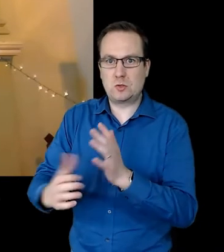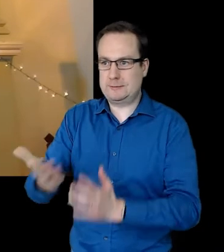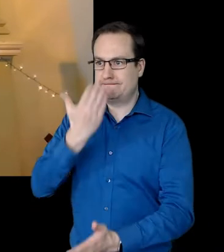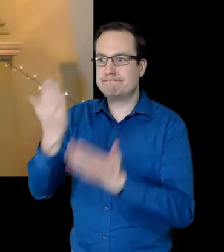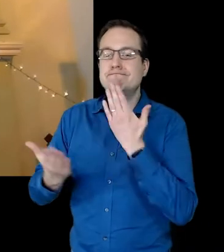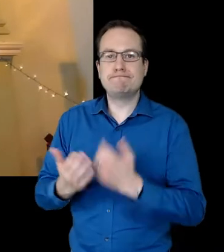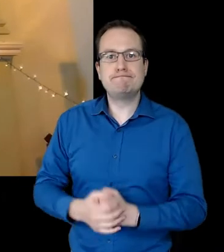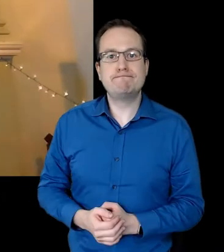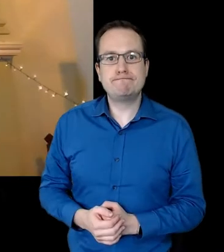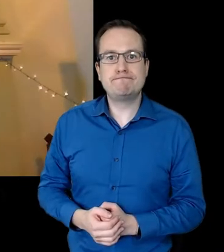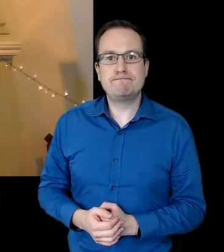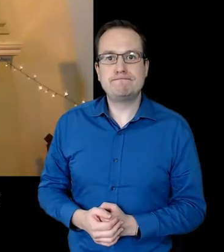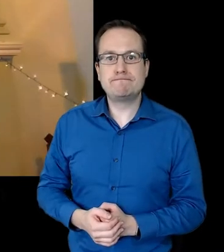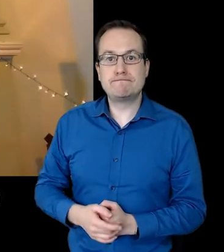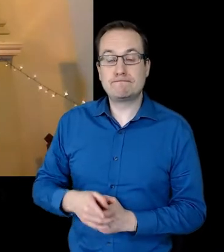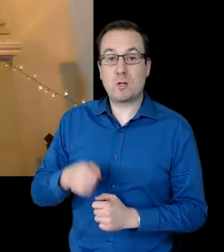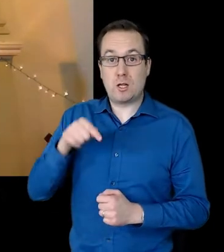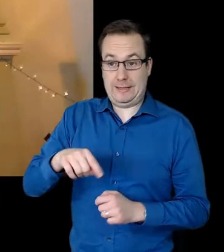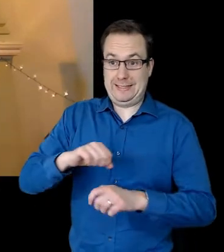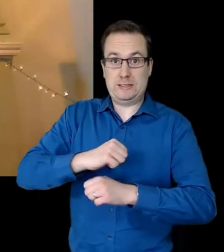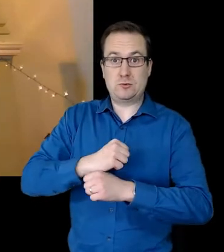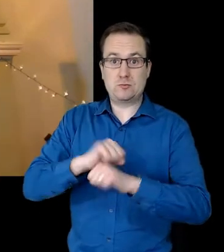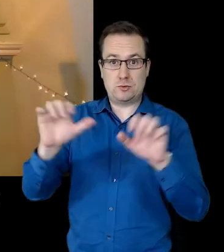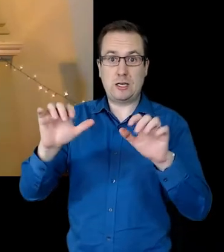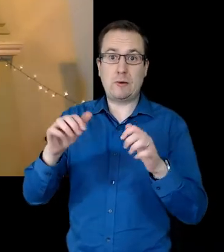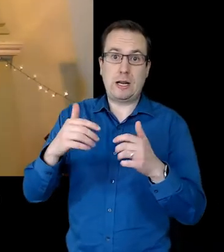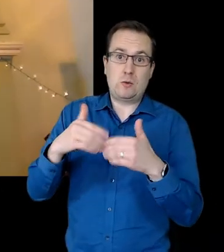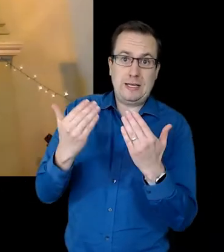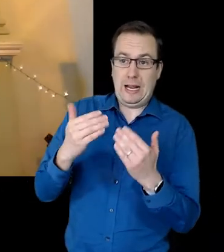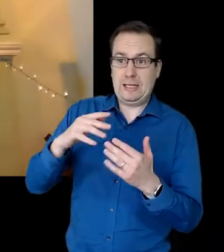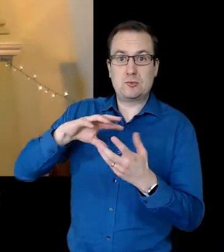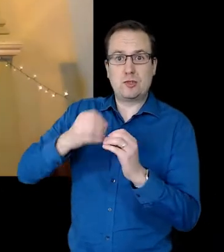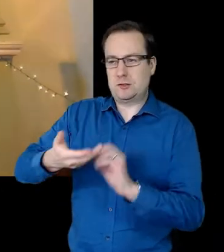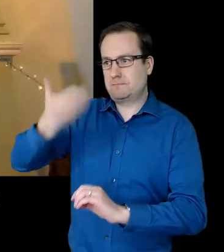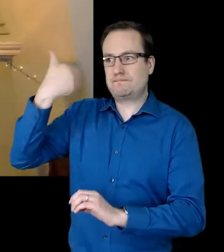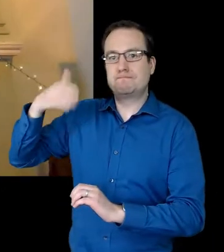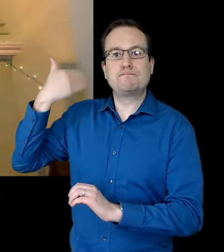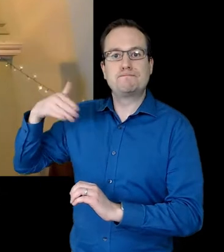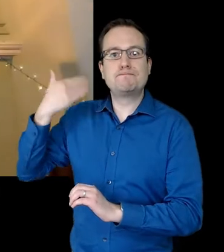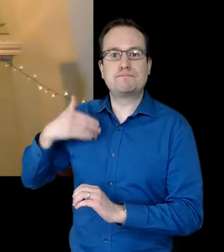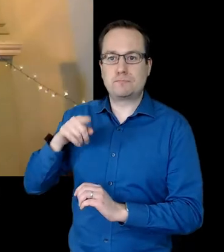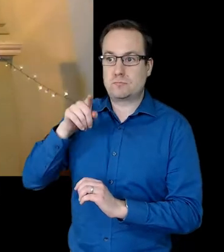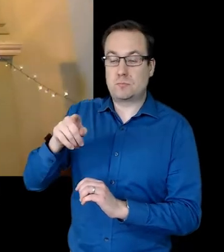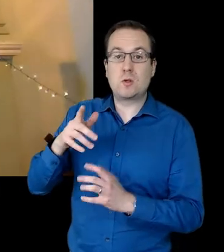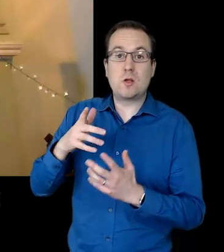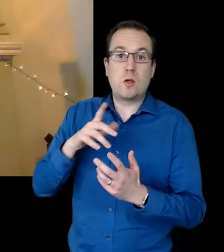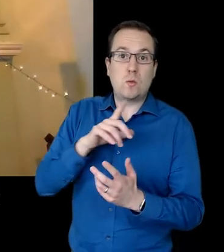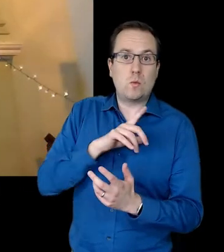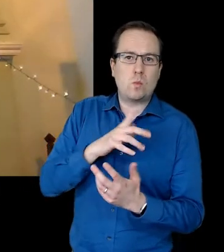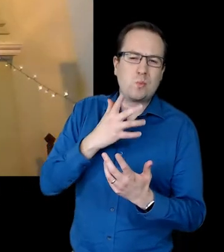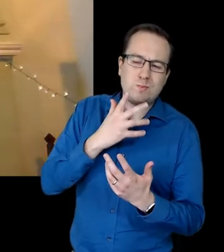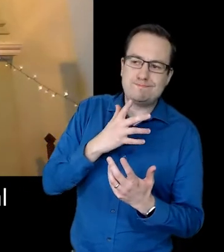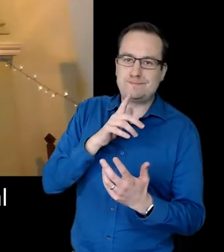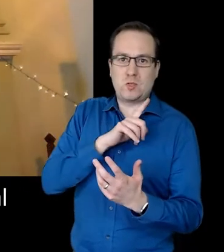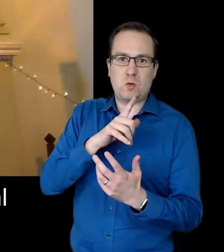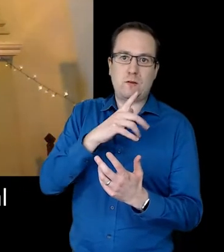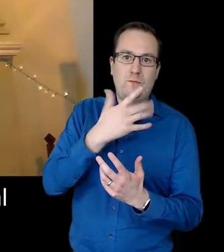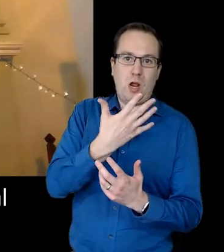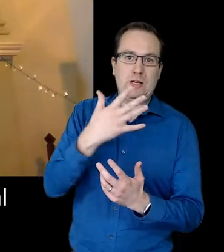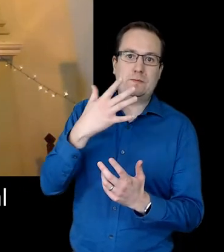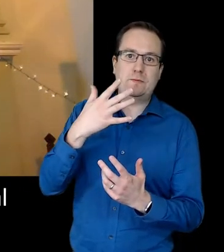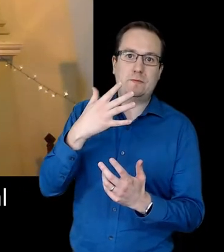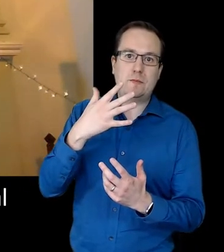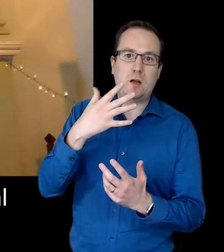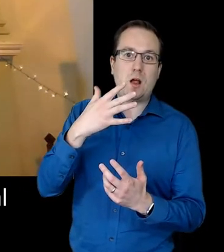Coming Out Day was created by psychologist Rob Eichberg and activist Jean O'Leary after they marched with